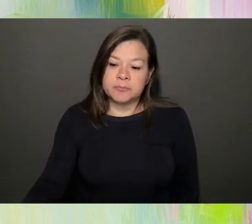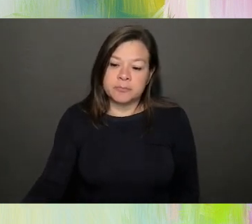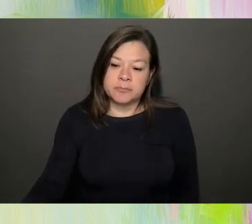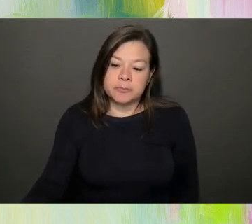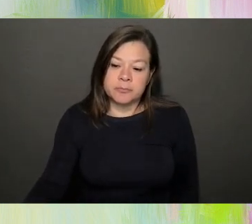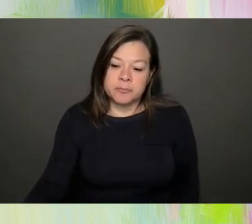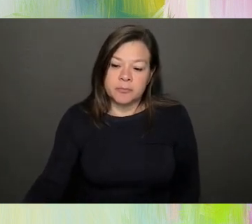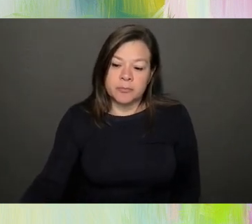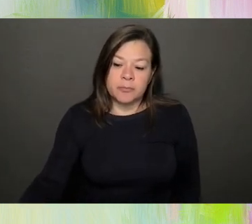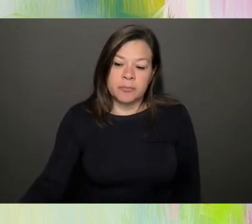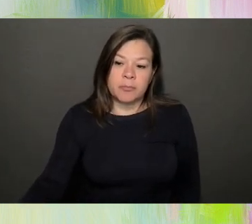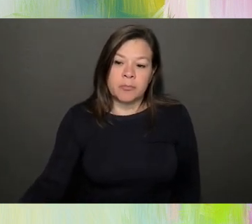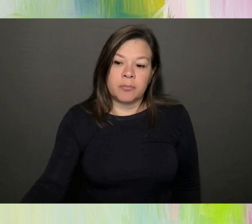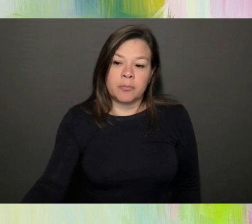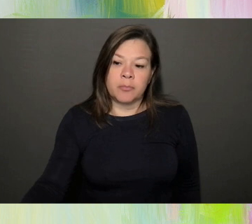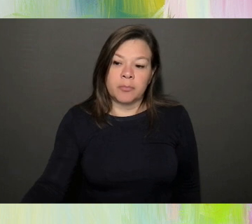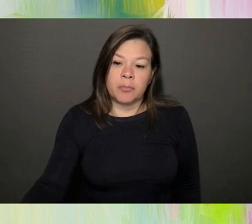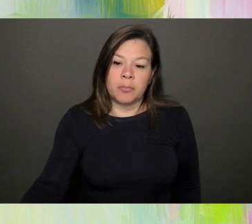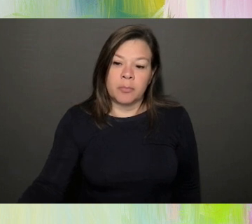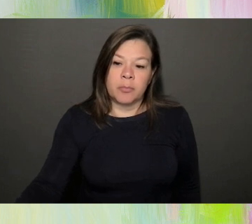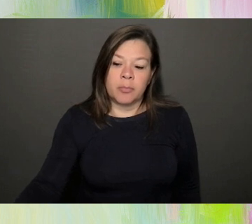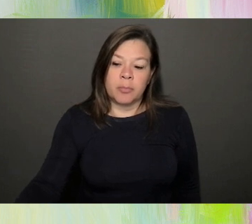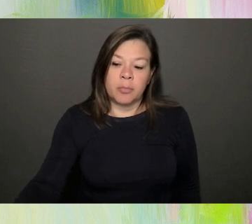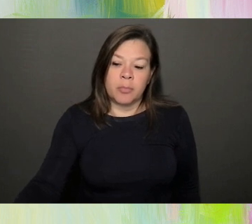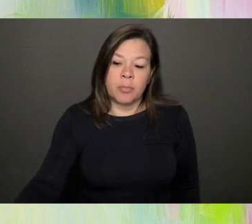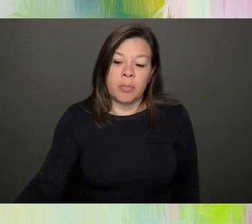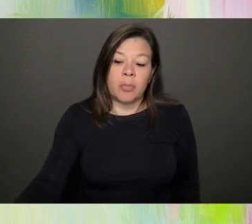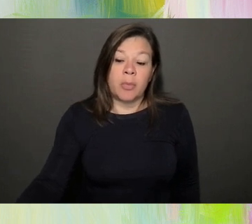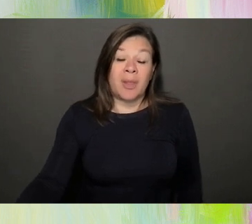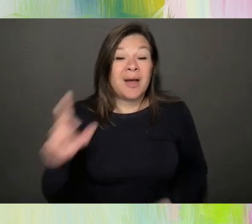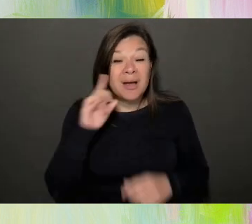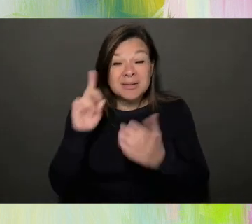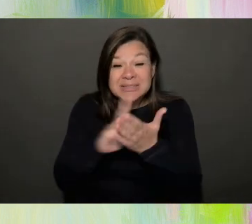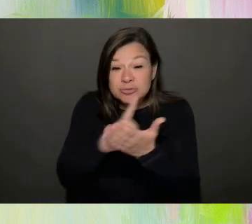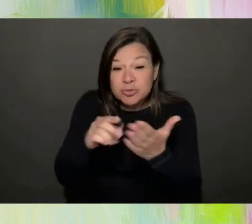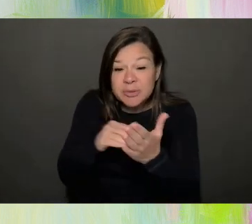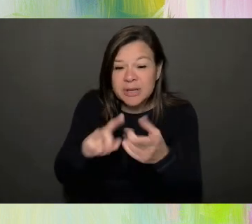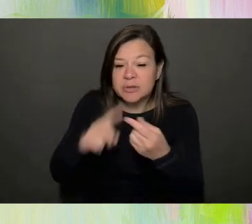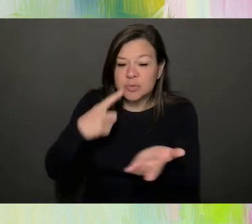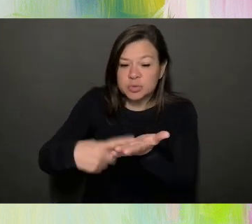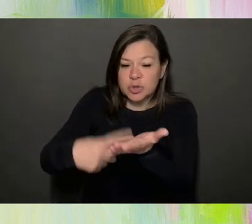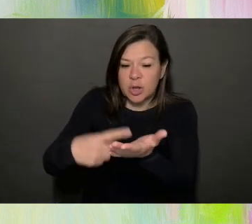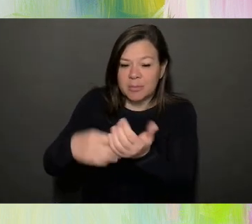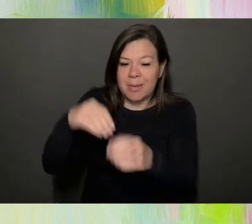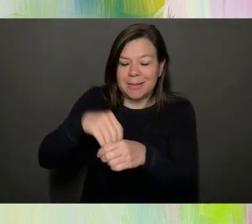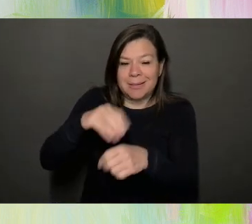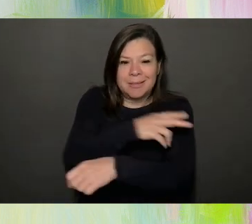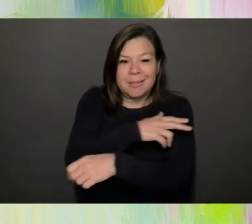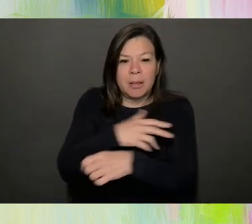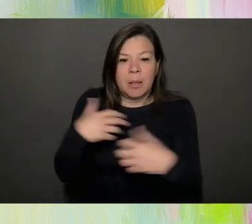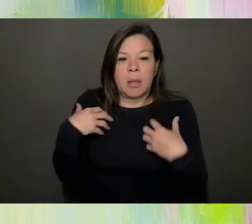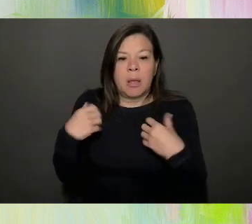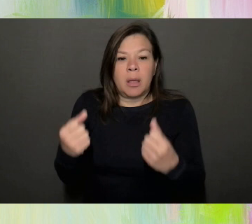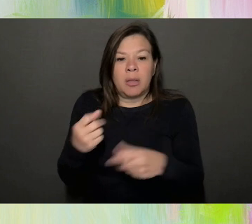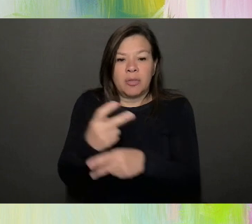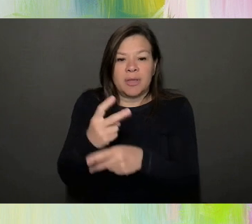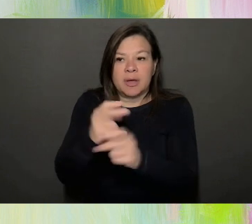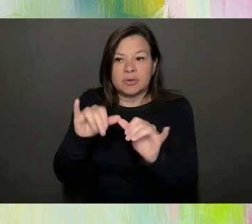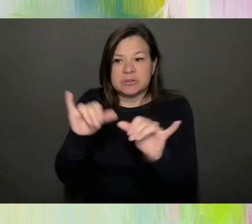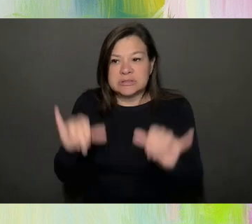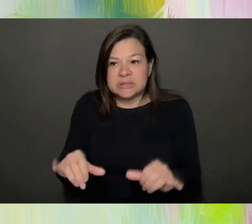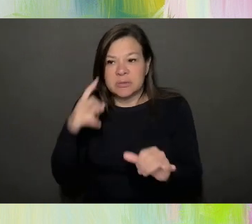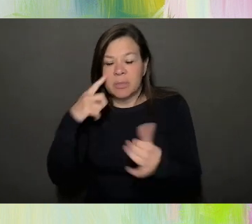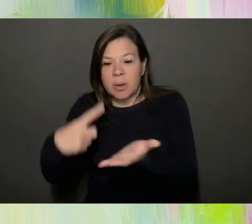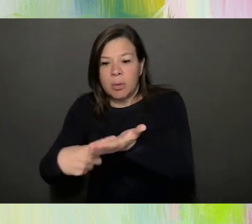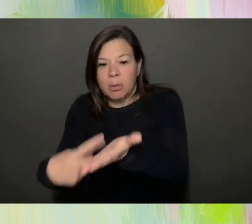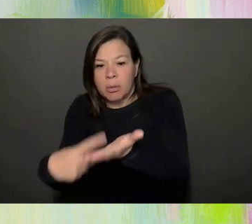uh, we're talking about now a healthcare system. They were trying to, uh, discuss like, or talk about